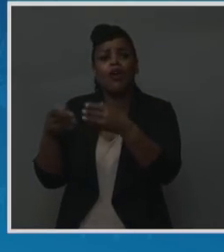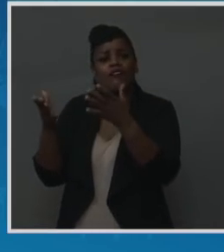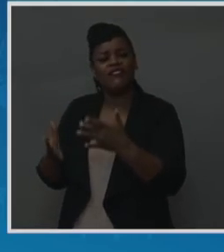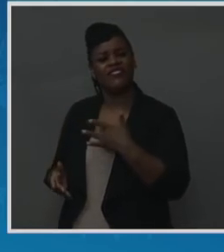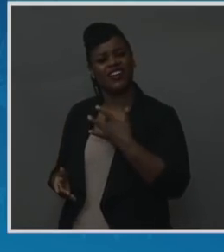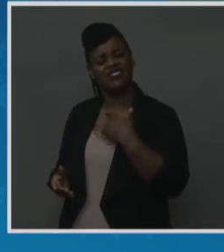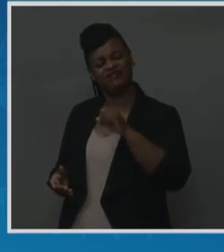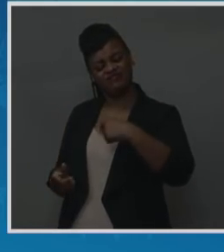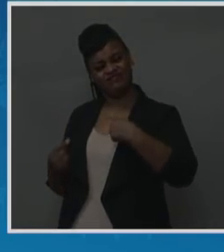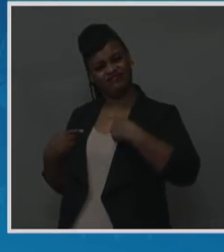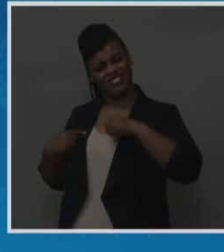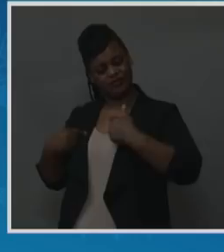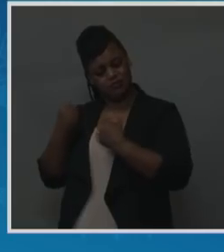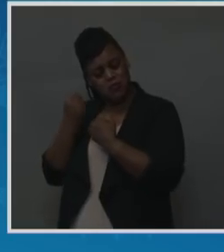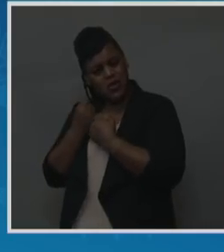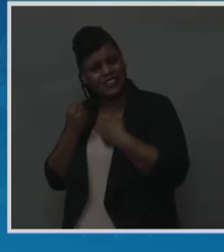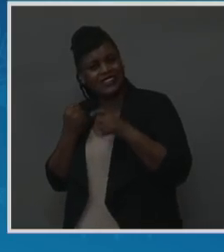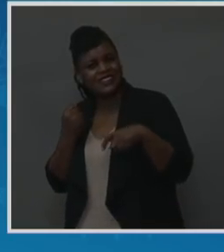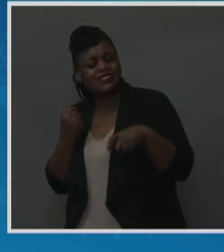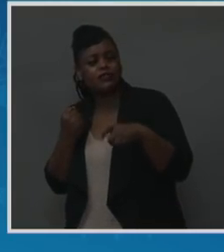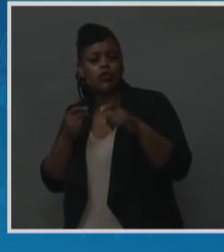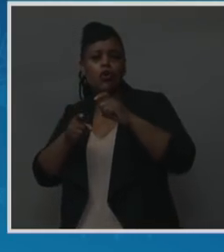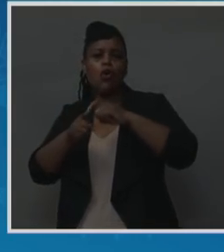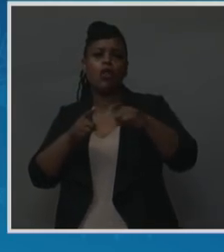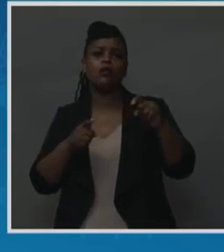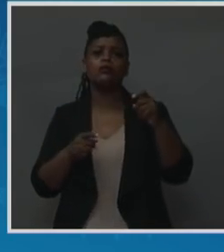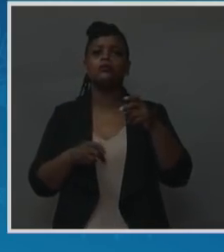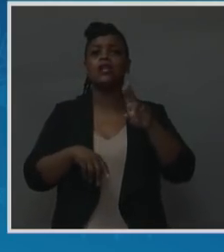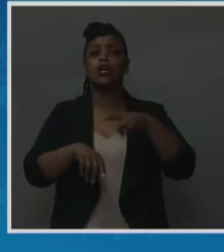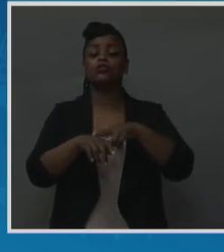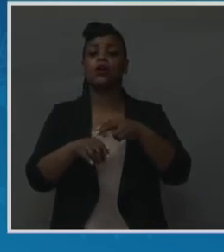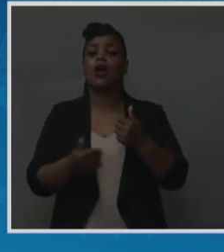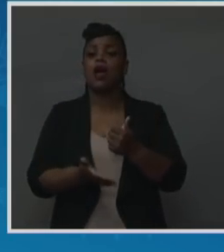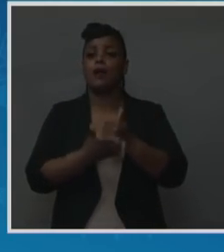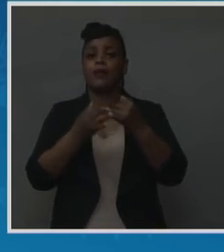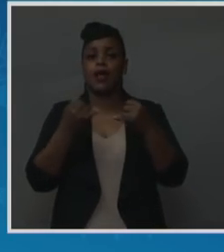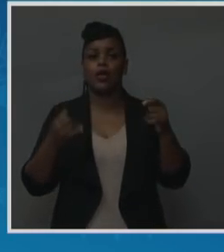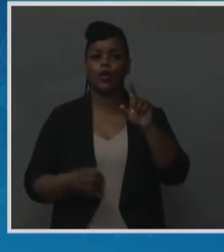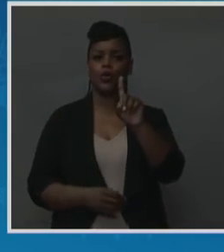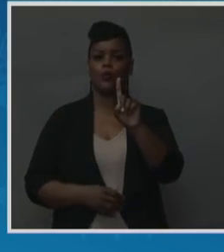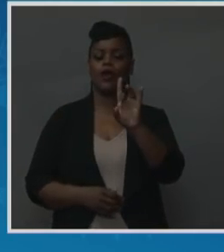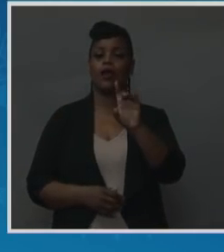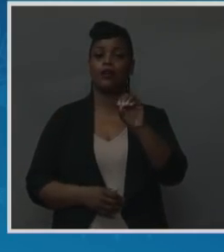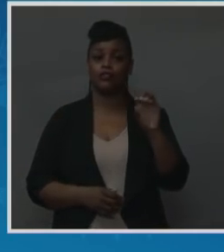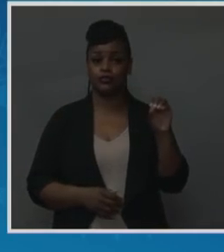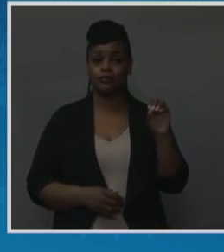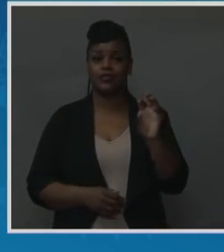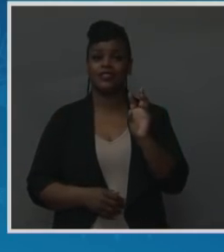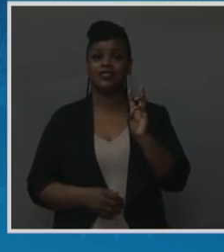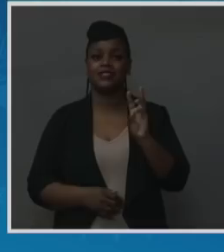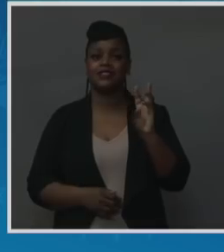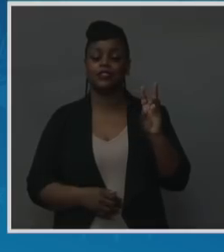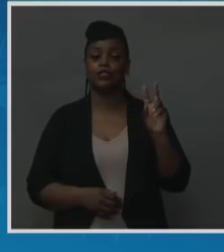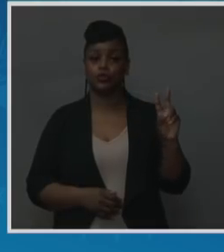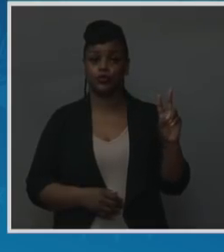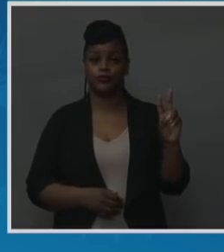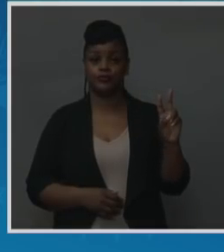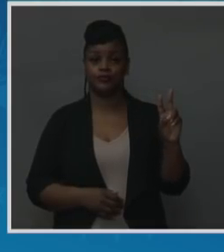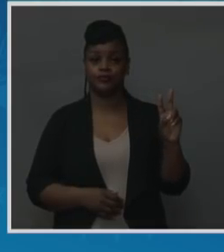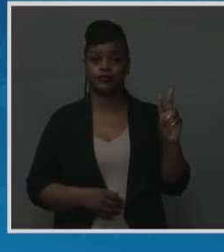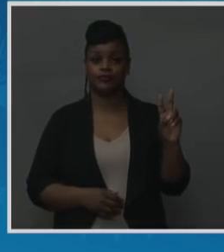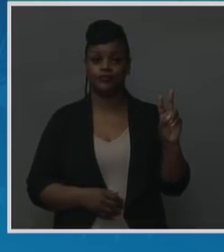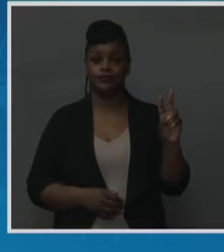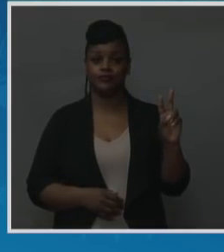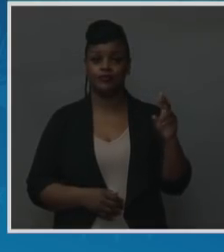You can also call the National Helpline at 1-800-662-HELP.